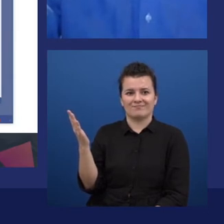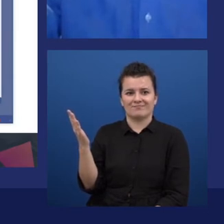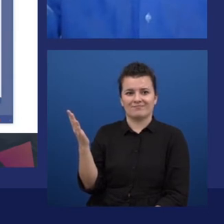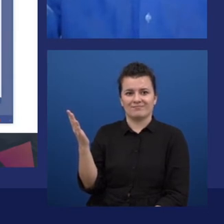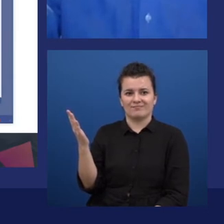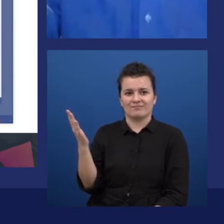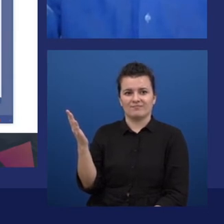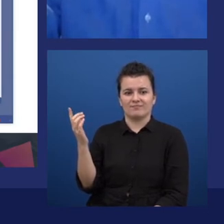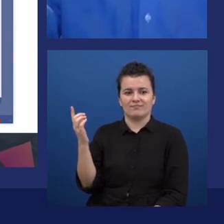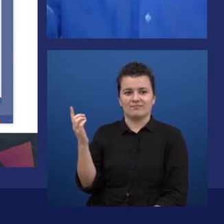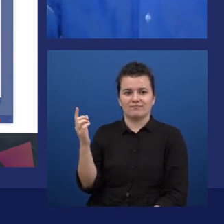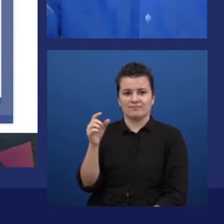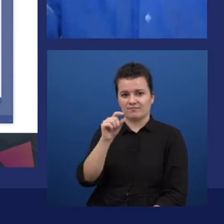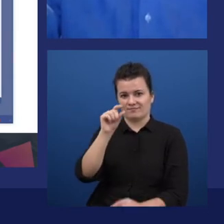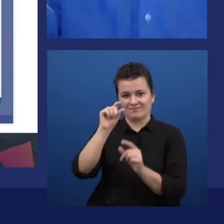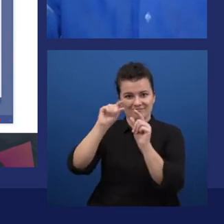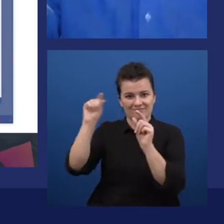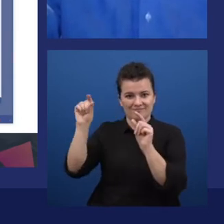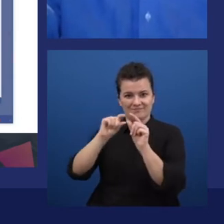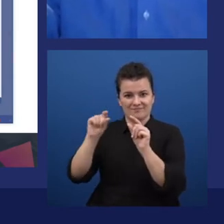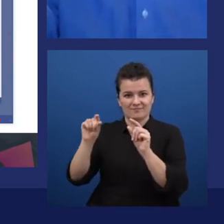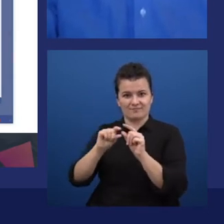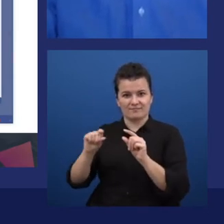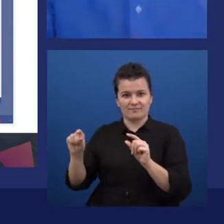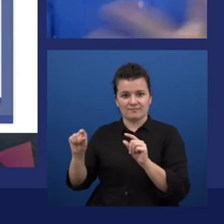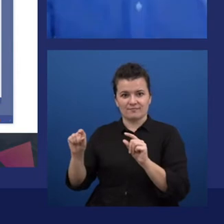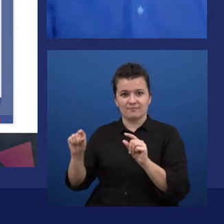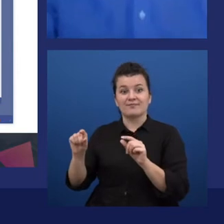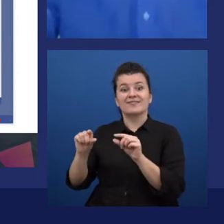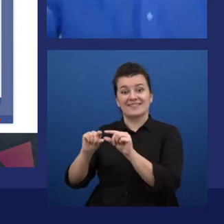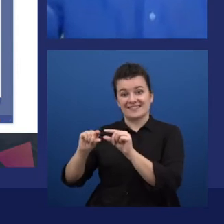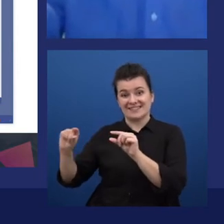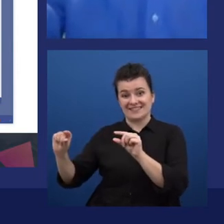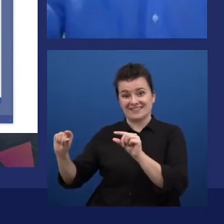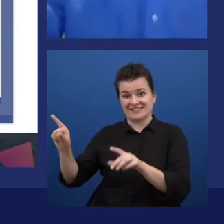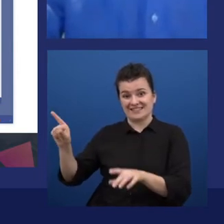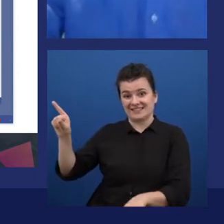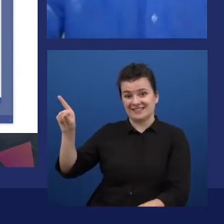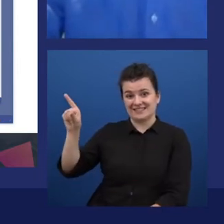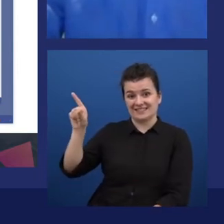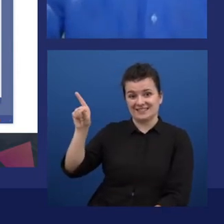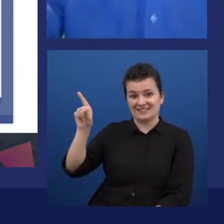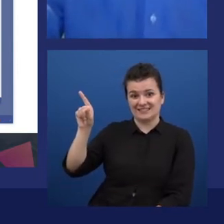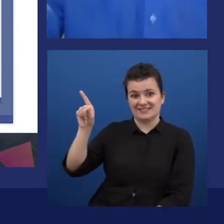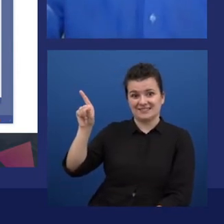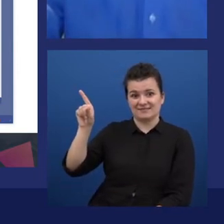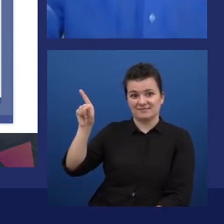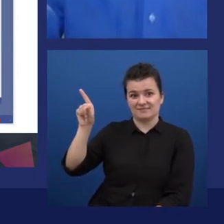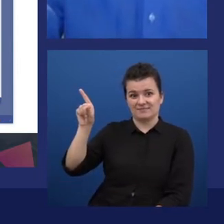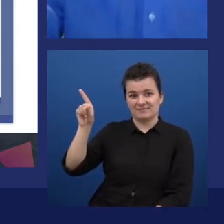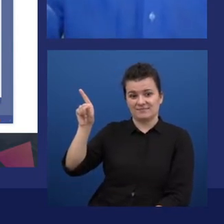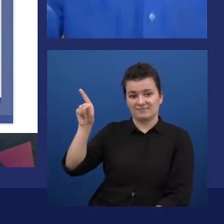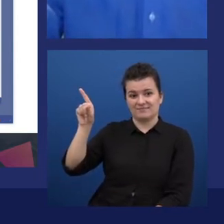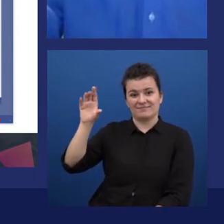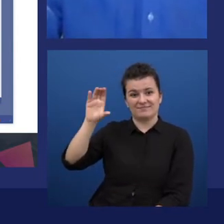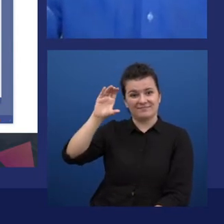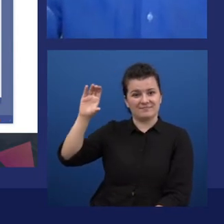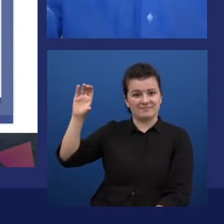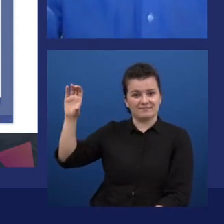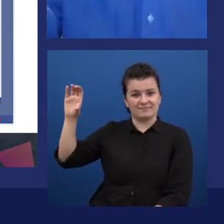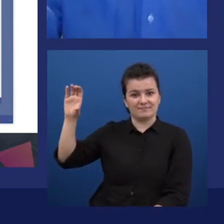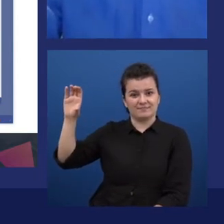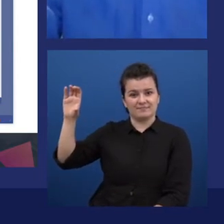config, speech synthesizer, speaks to text, speech text. That's it. This is all you have to do to render